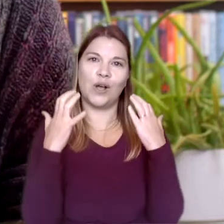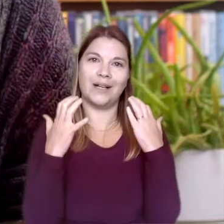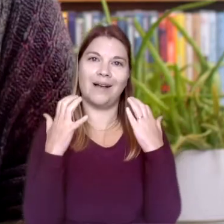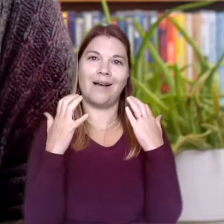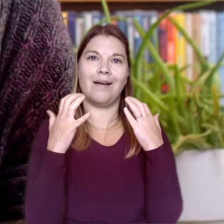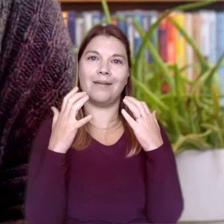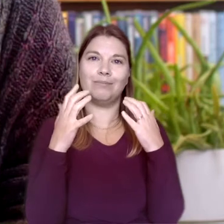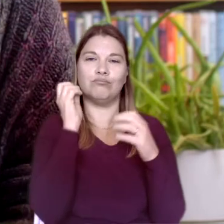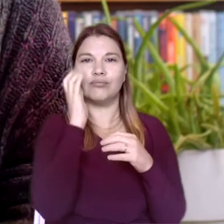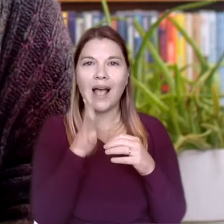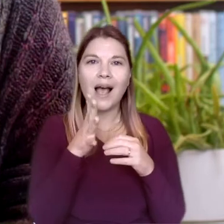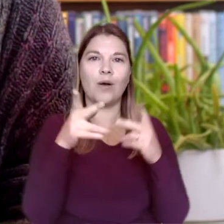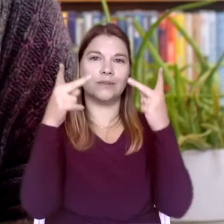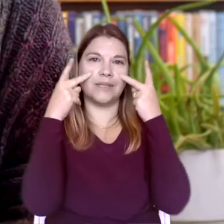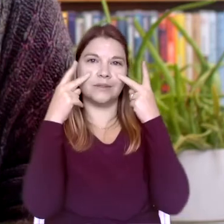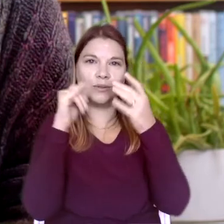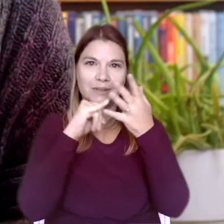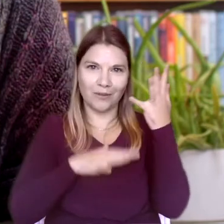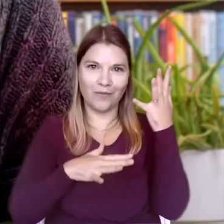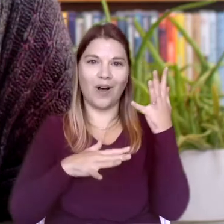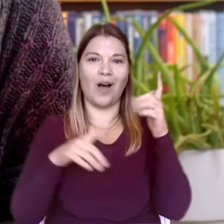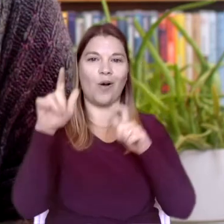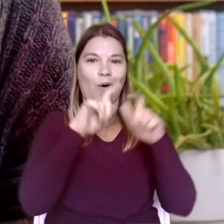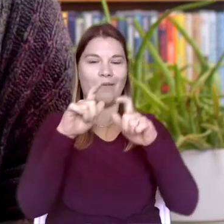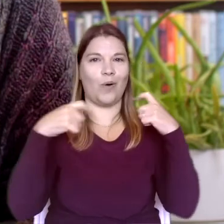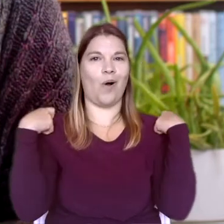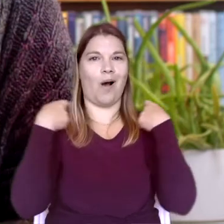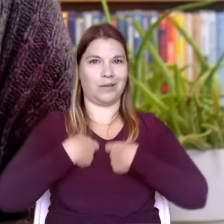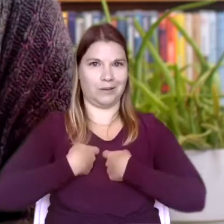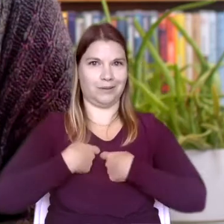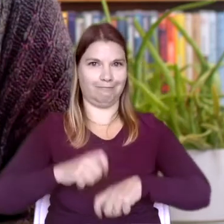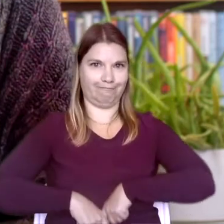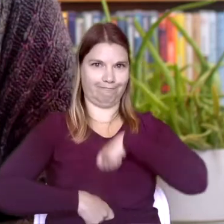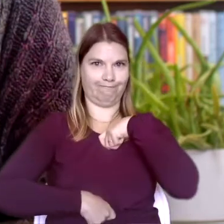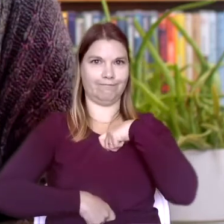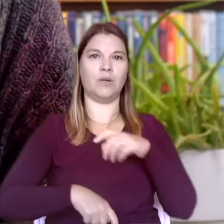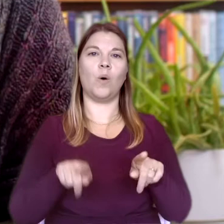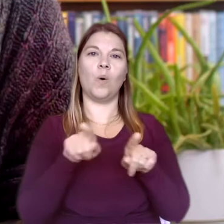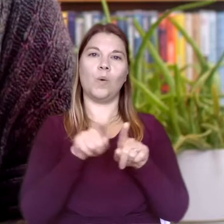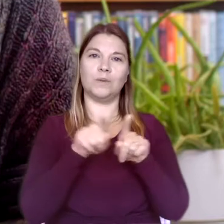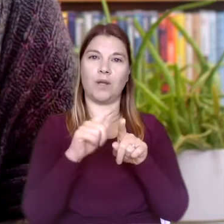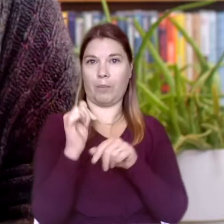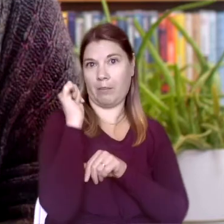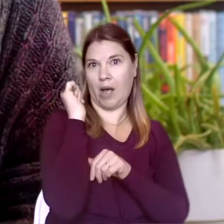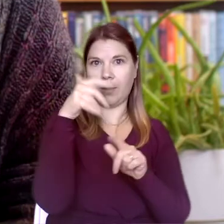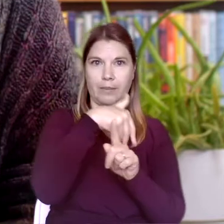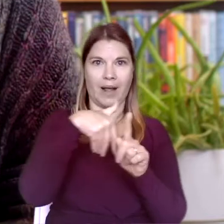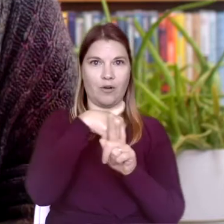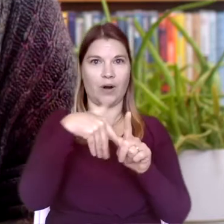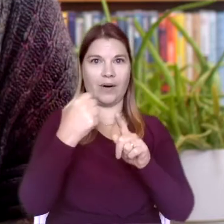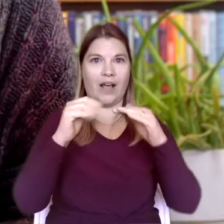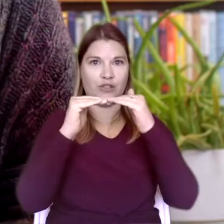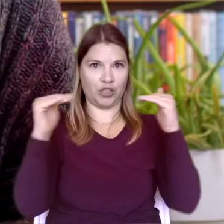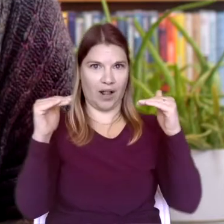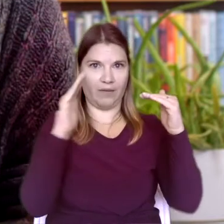colourful cardigan over my t-shirt. I am sat in front of a shelf full of films with a painting of outer space above it